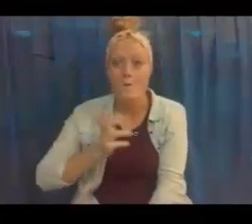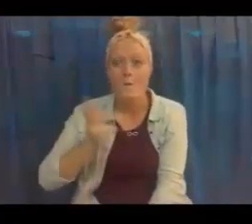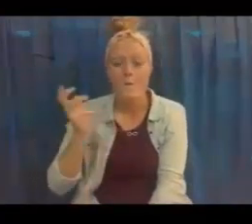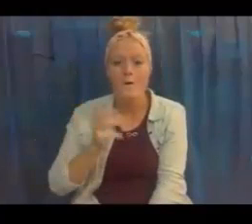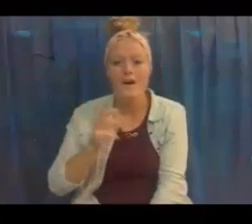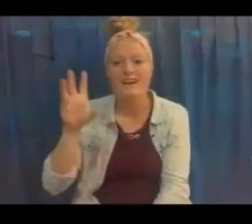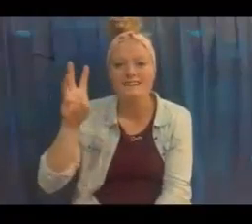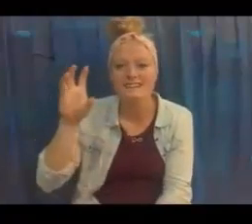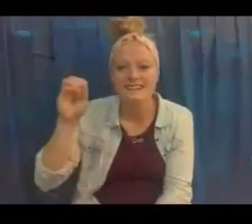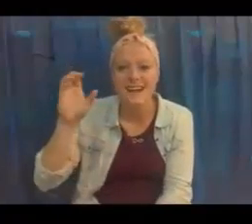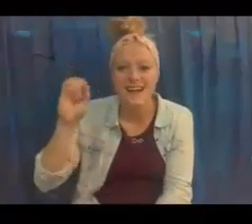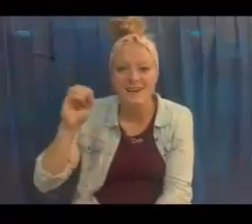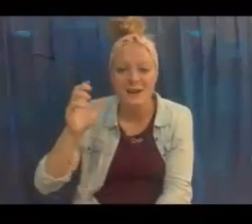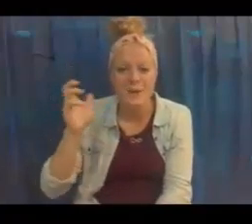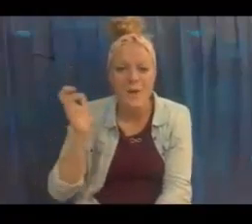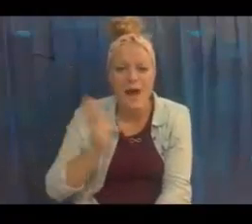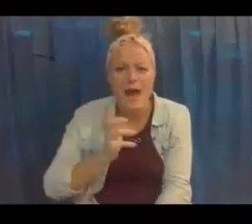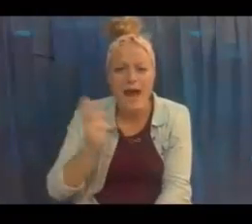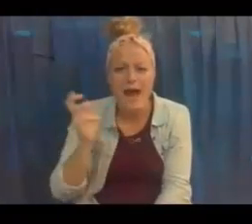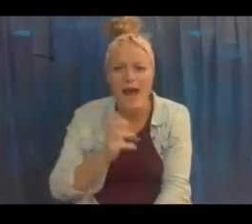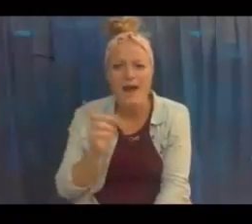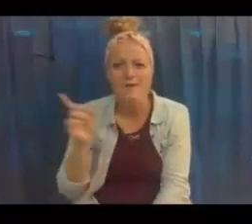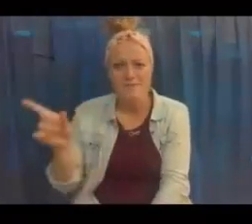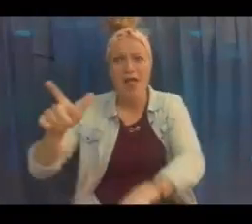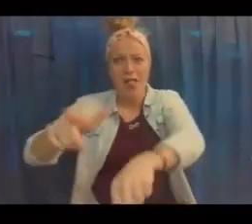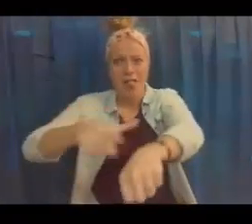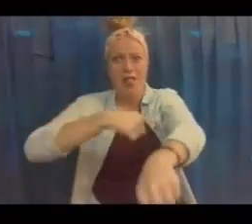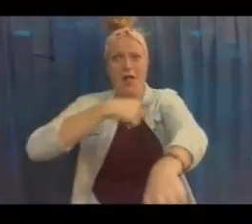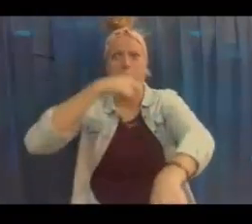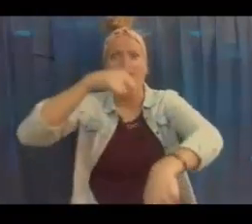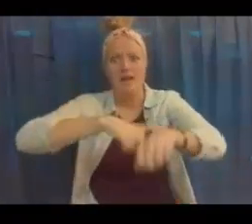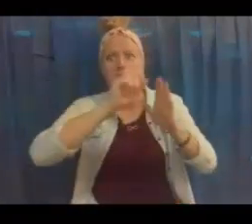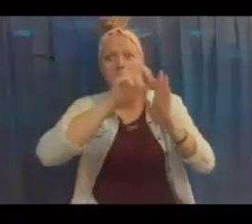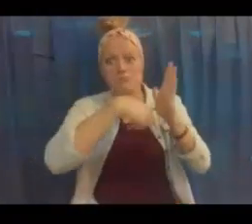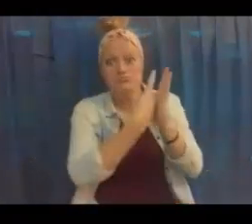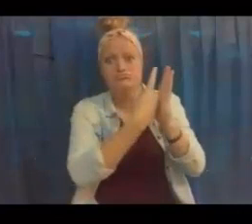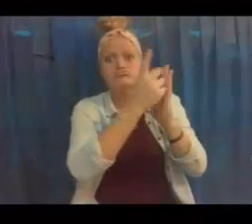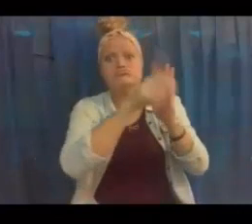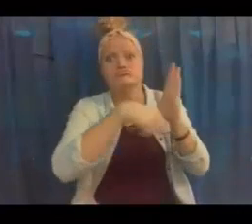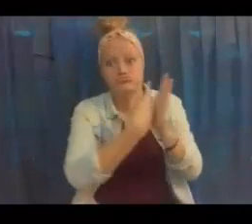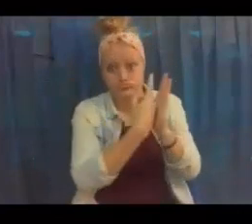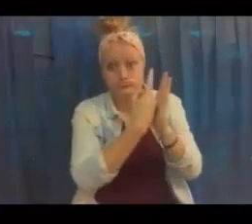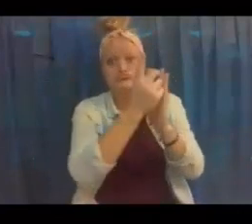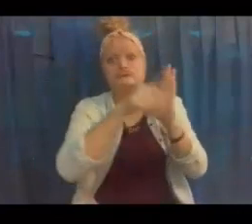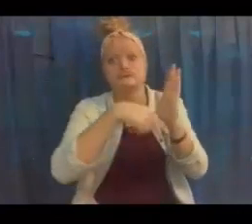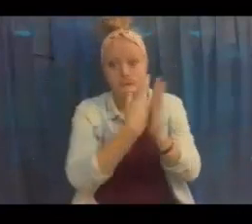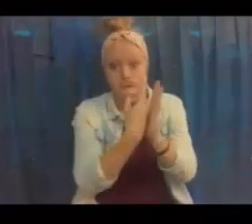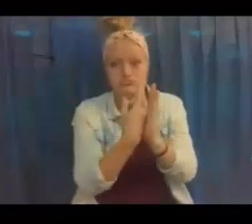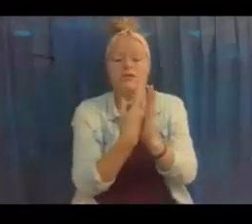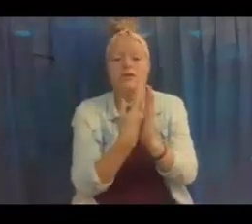600 times around the track. Wow. That's a long time.